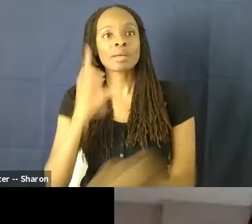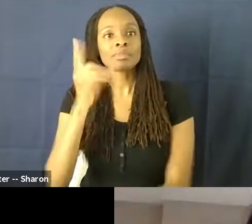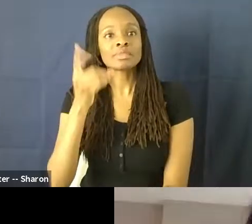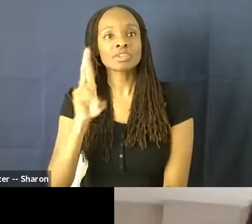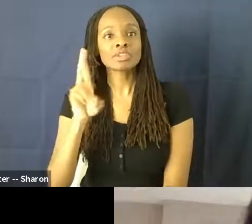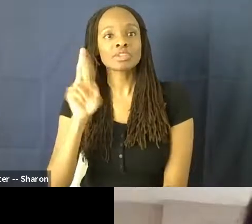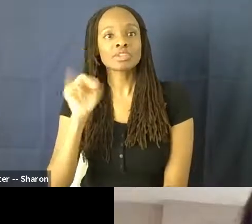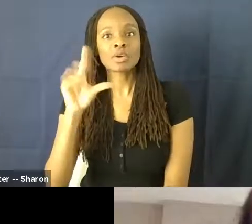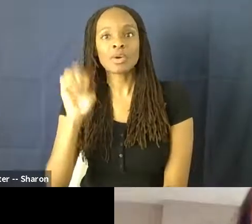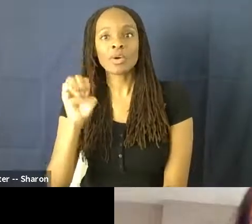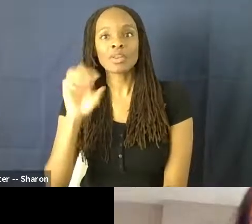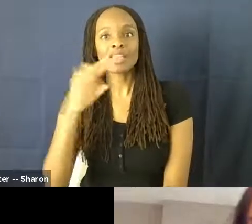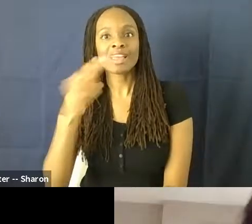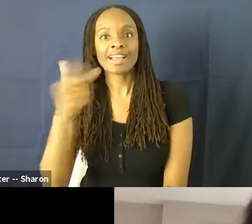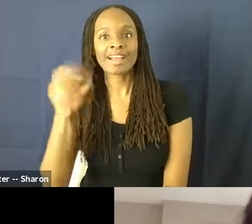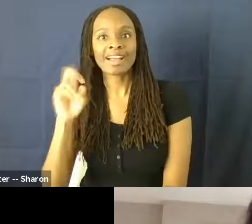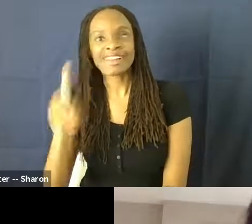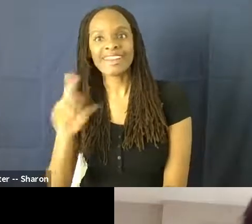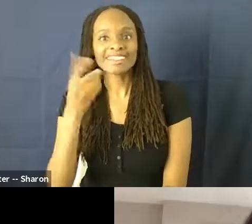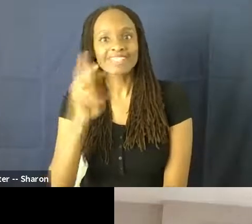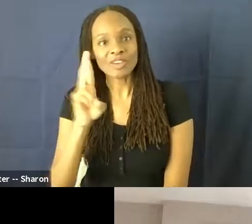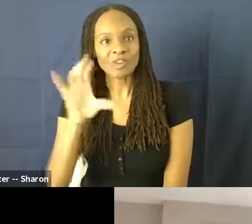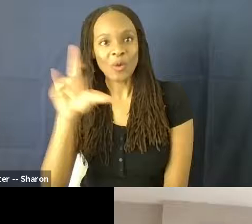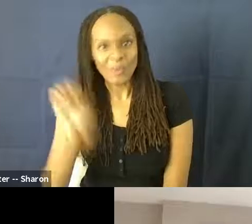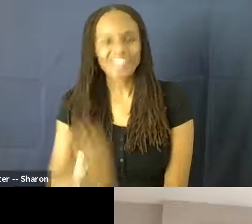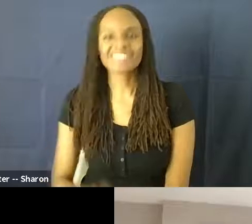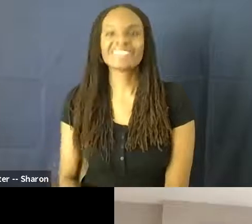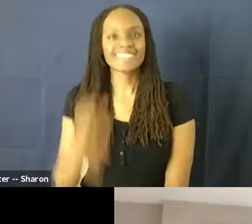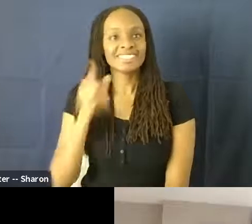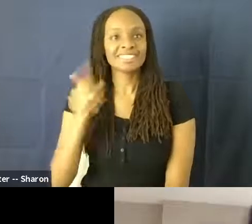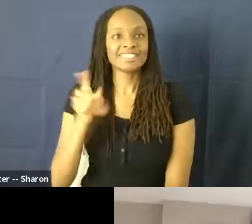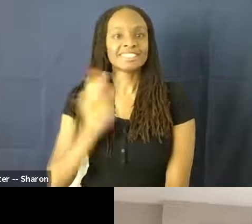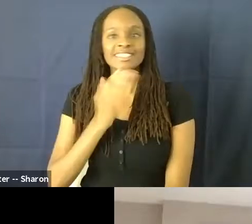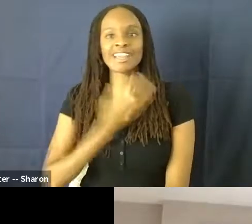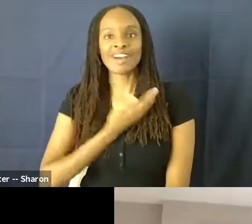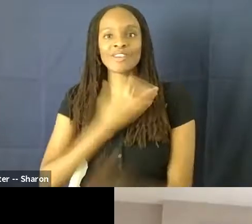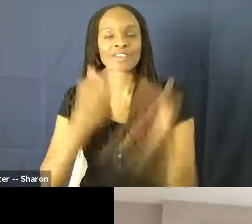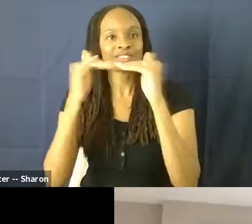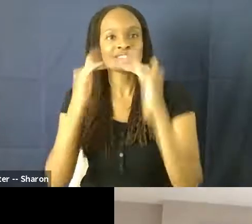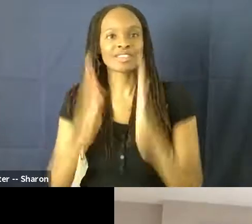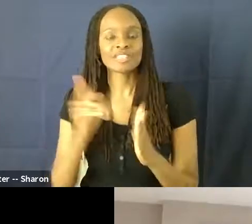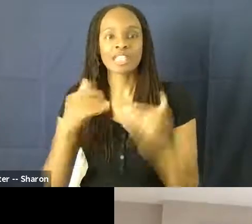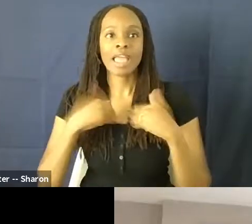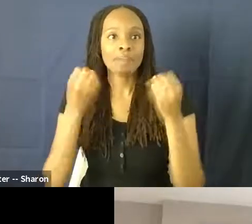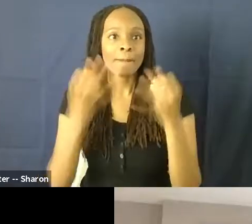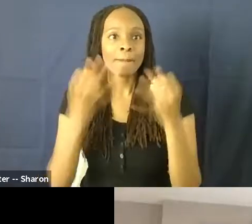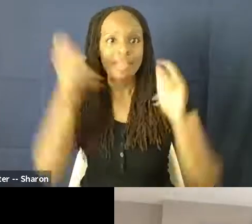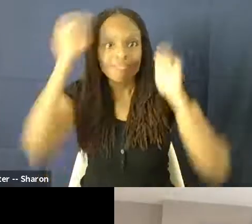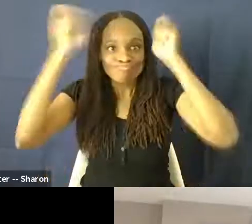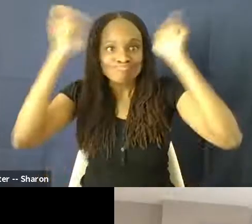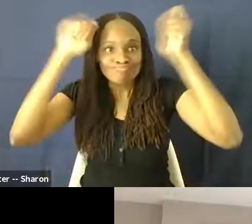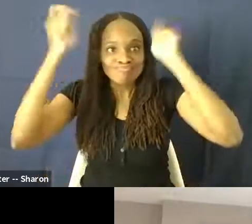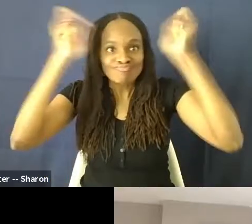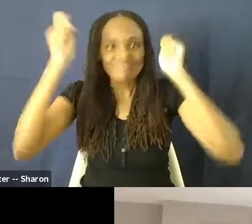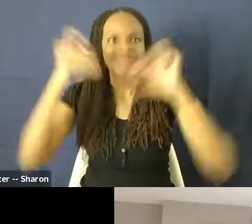we call her Hey, Dr. Nicole, who is our esteemed colleague who wears many, many hats for the Institute. One